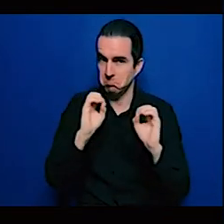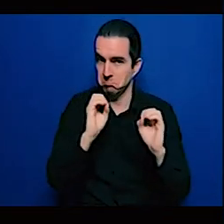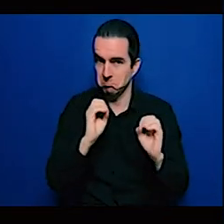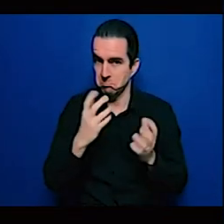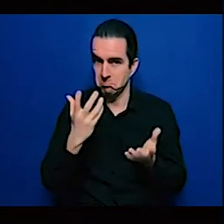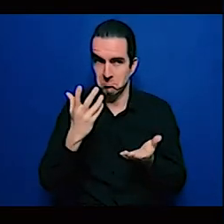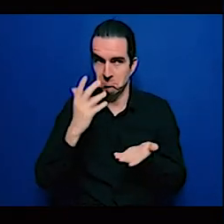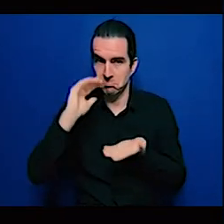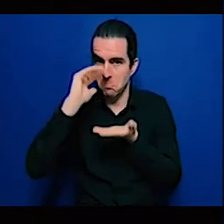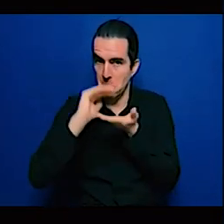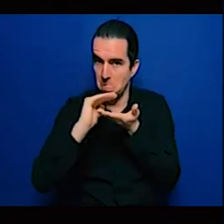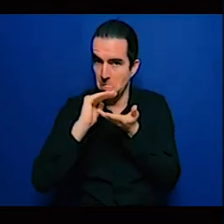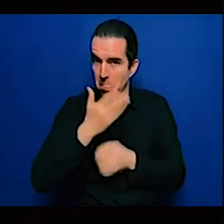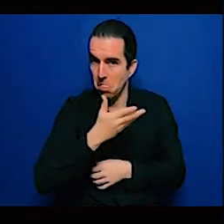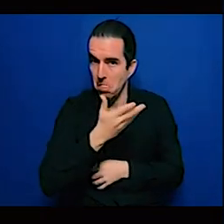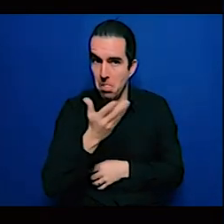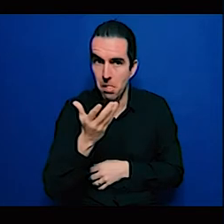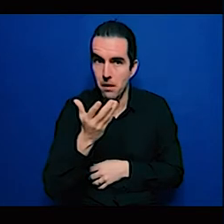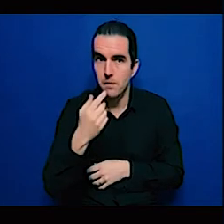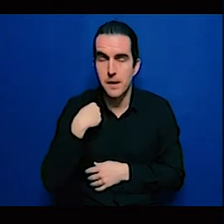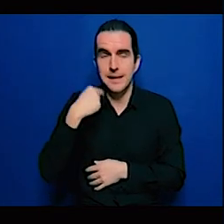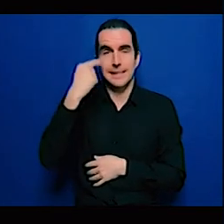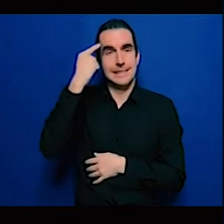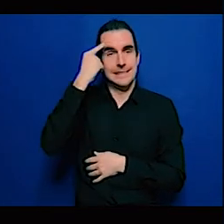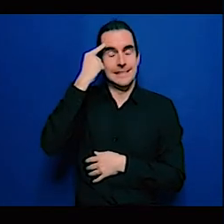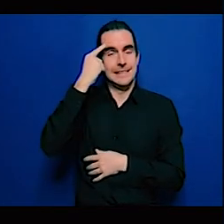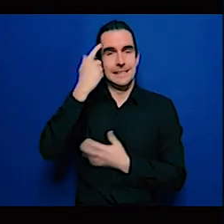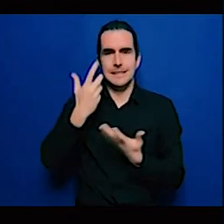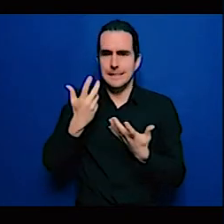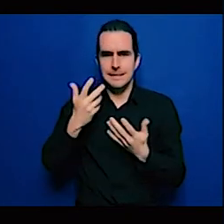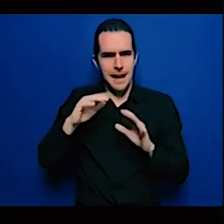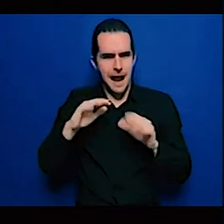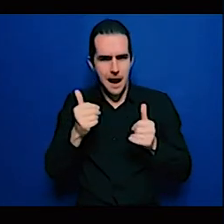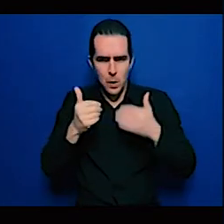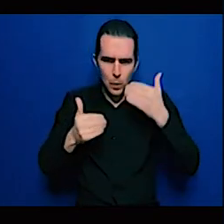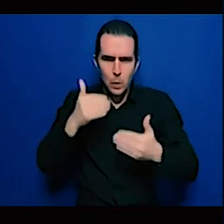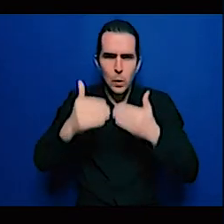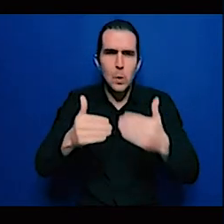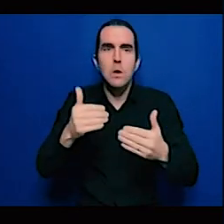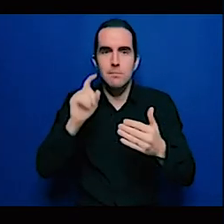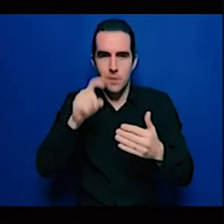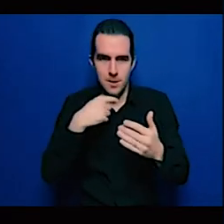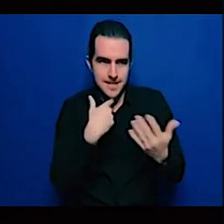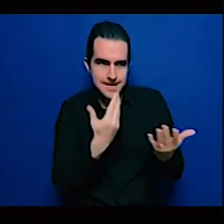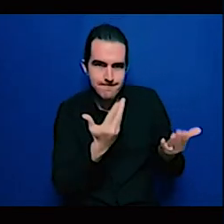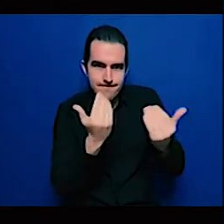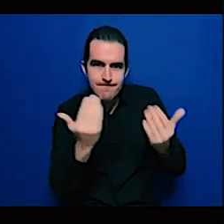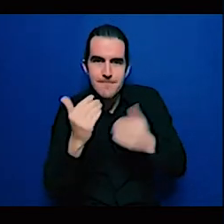because there are many research issues that we don't know when it comes to climate change